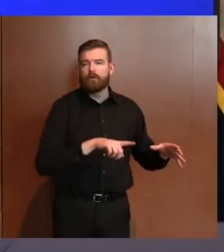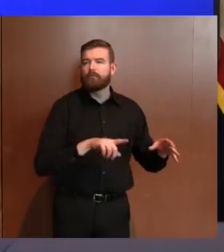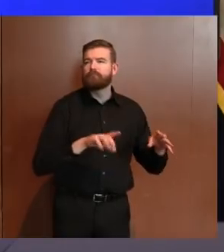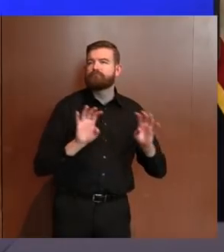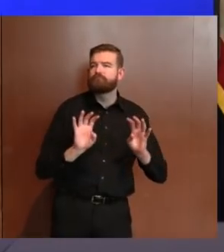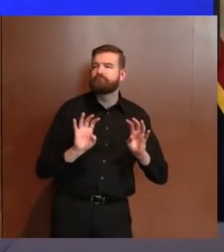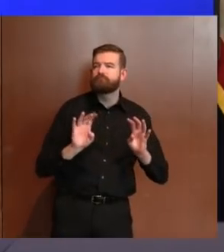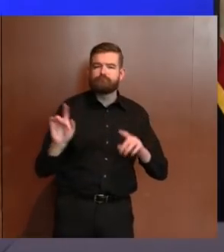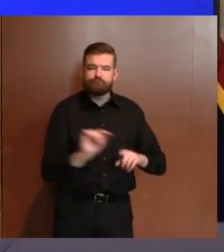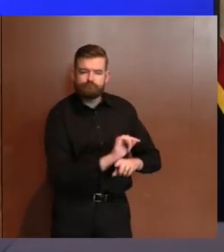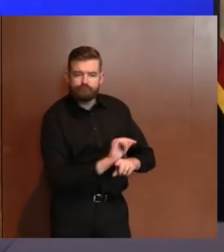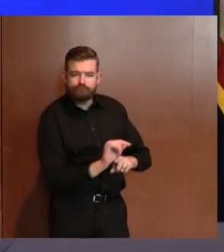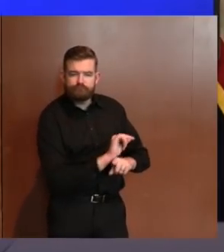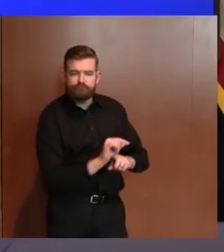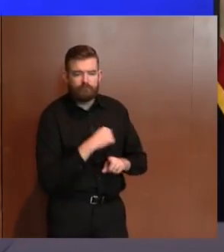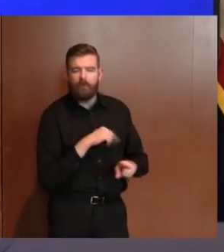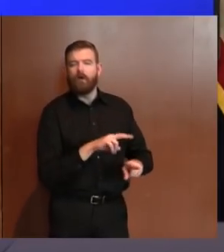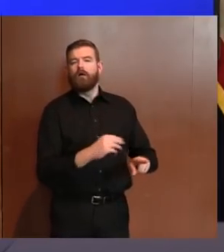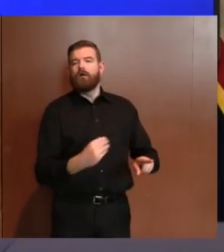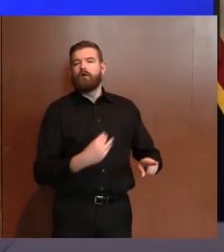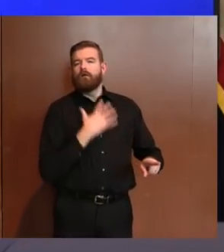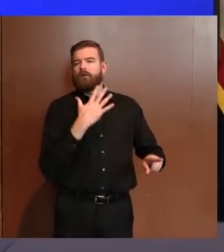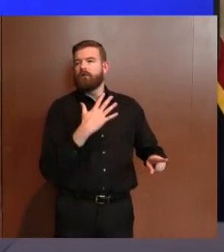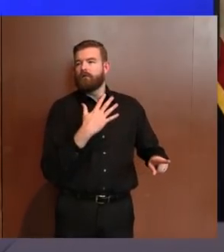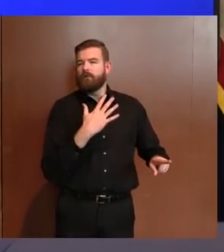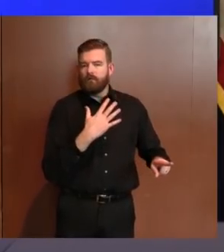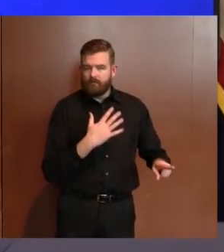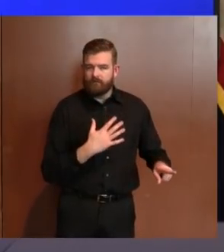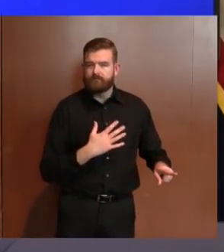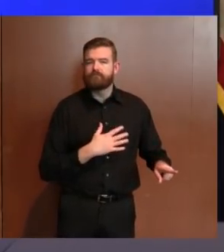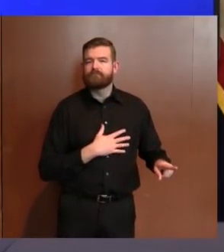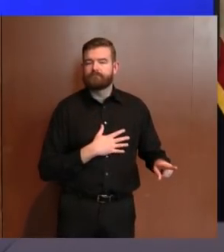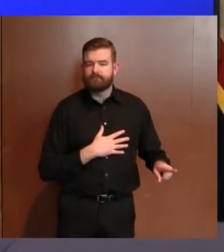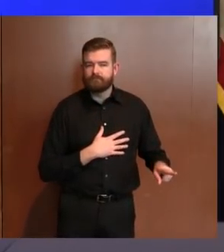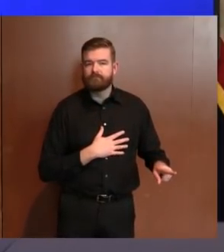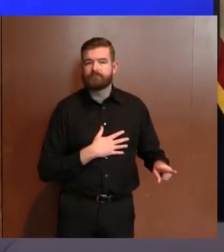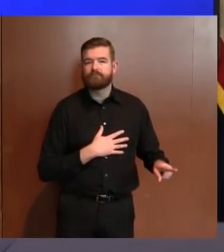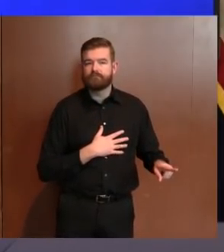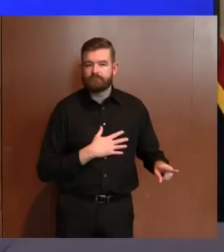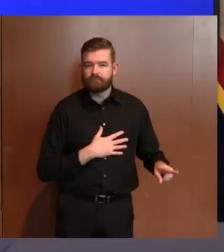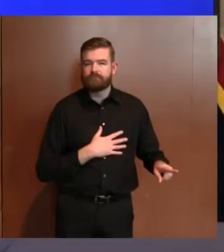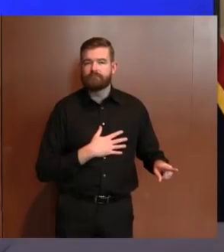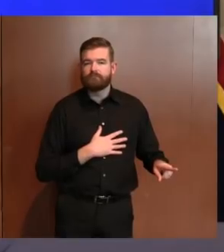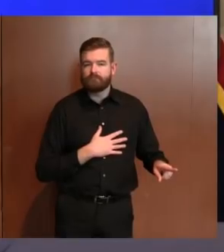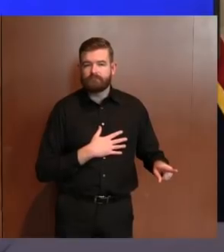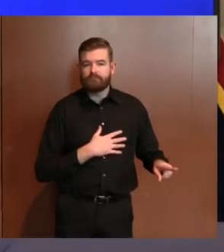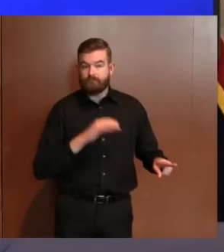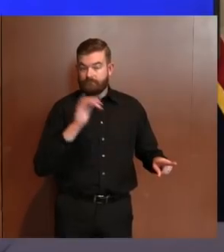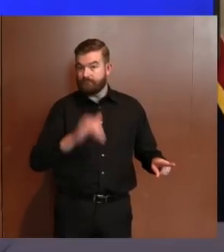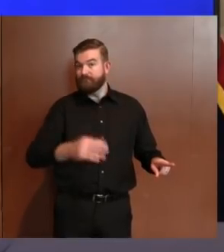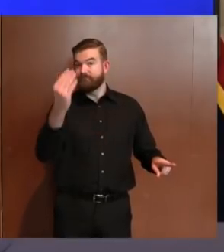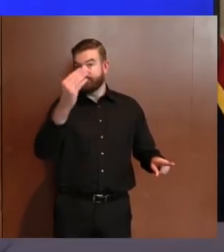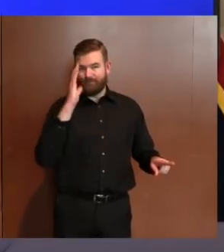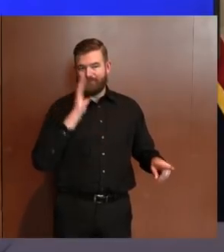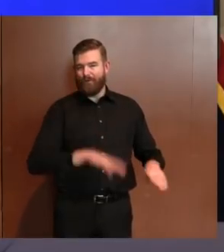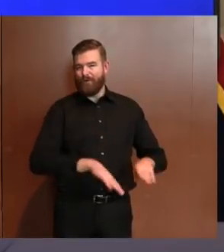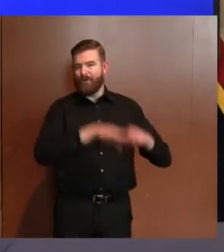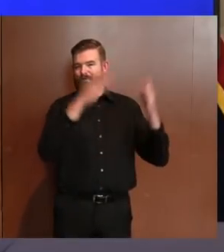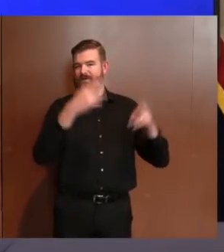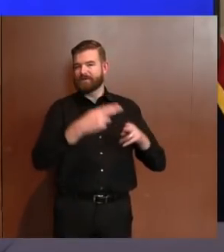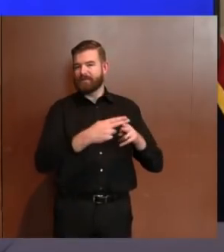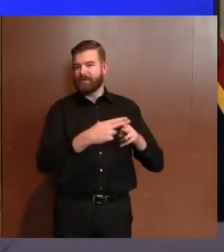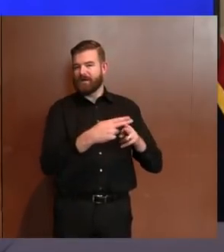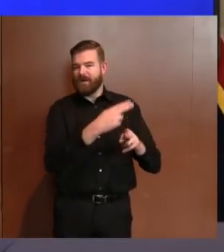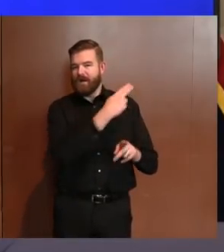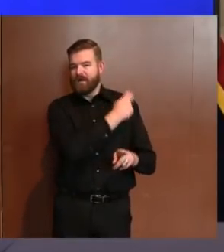That's going to really be up modest at first but it's going to be up and open for business on Monday. It's an extraordinary feat in